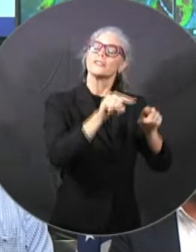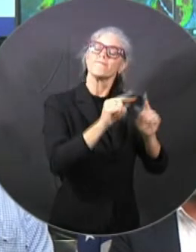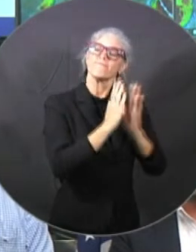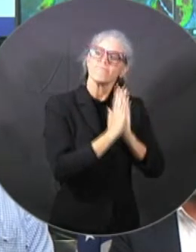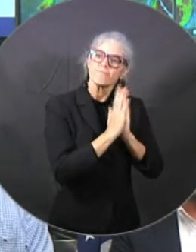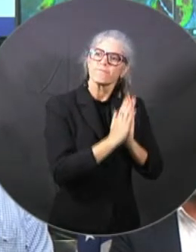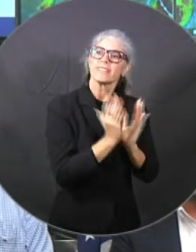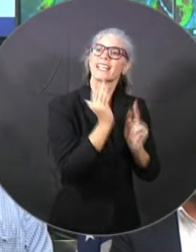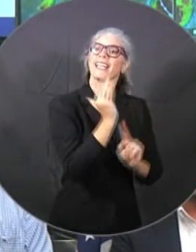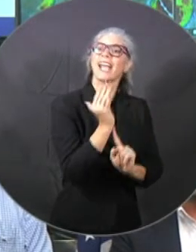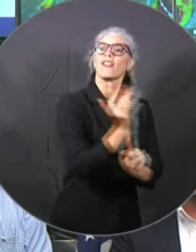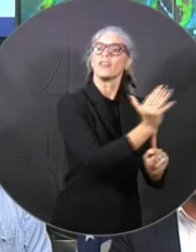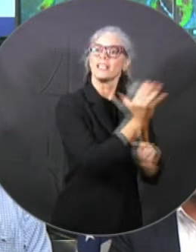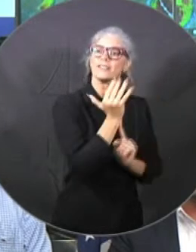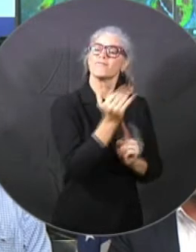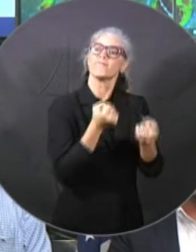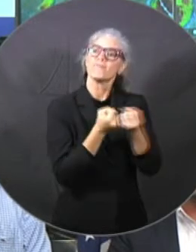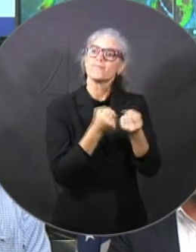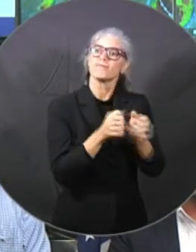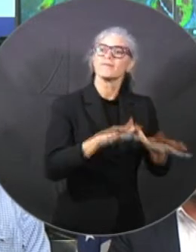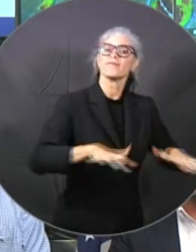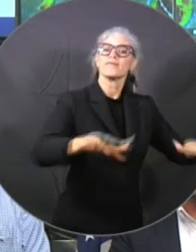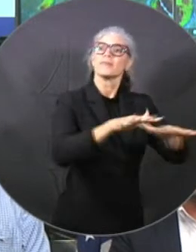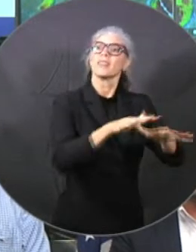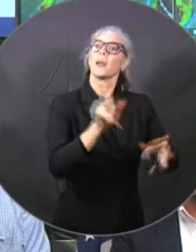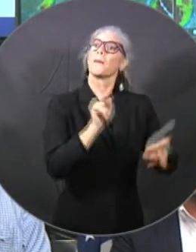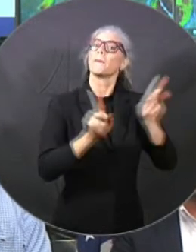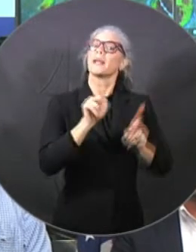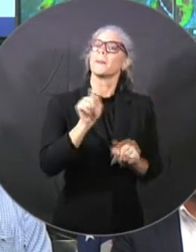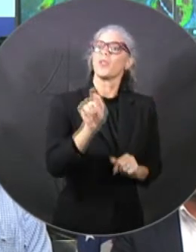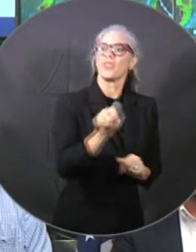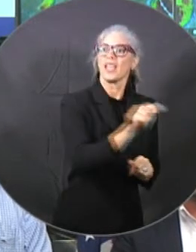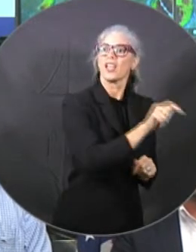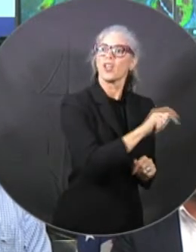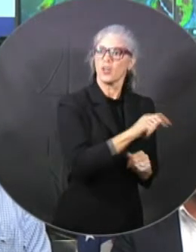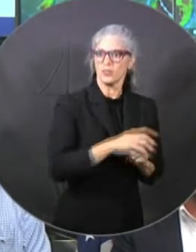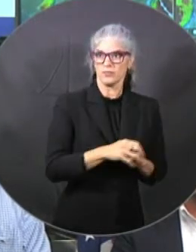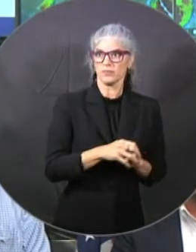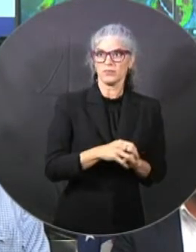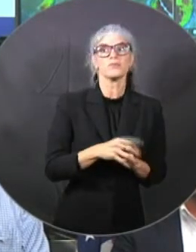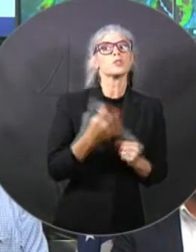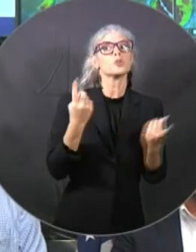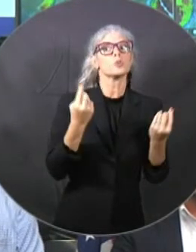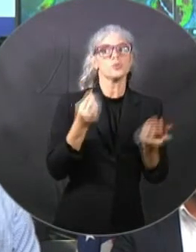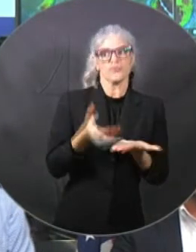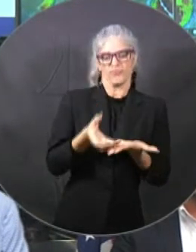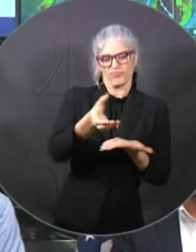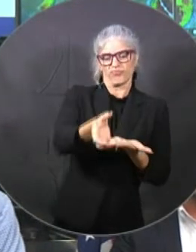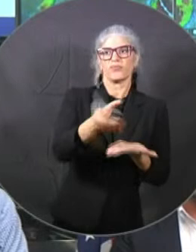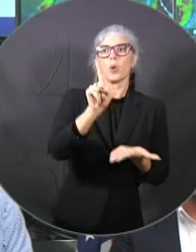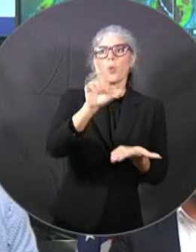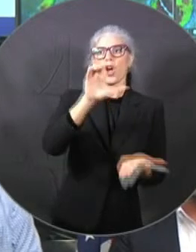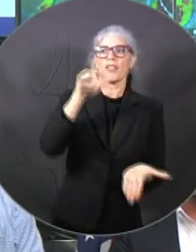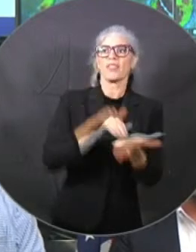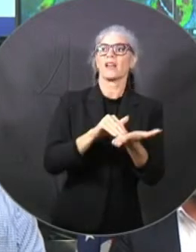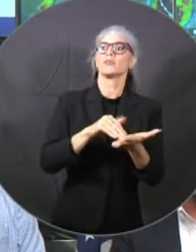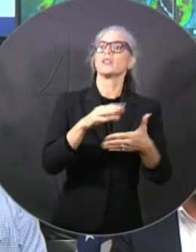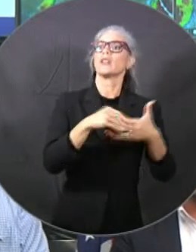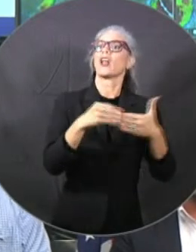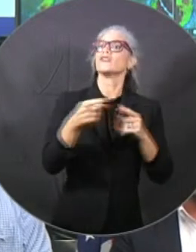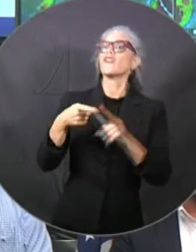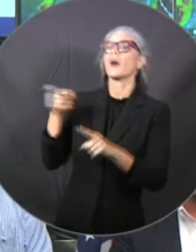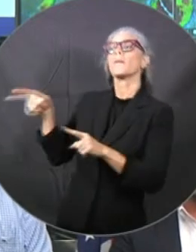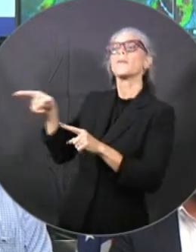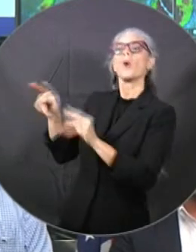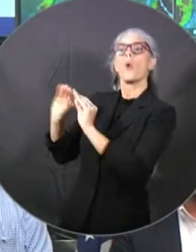supporting the victims families and those funds are all coming from volunteer Florida. So we're going to continue to work with those folks in the days and